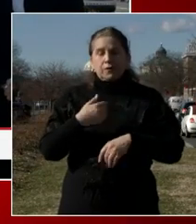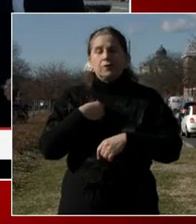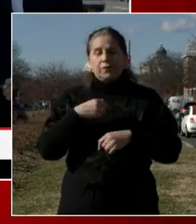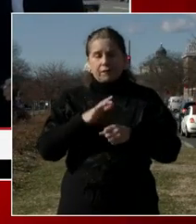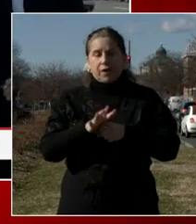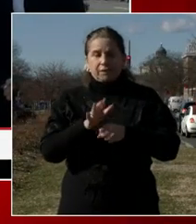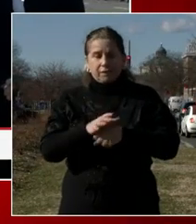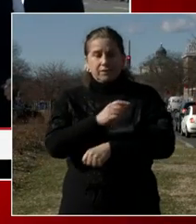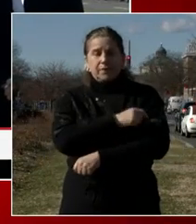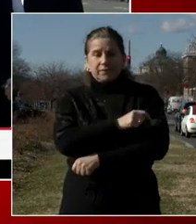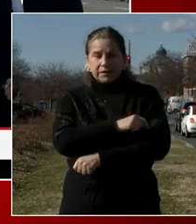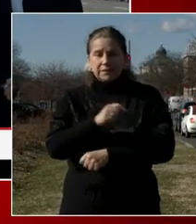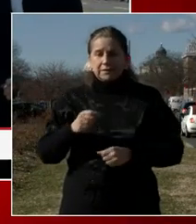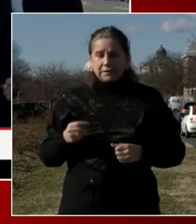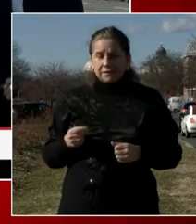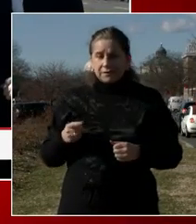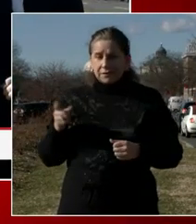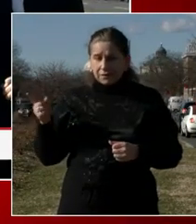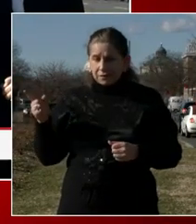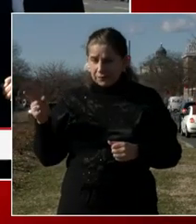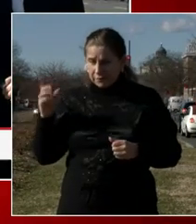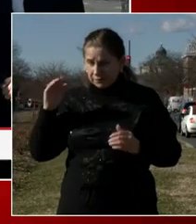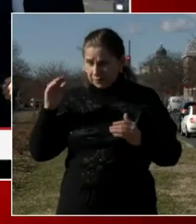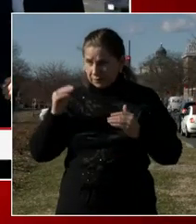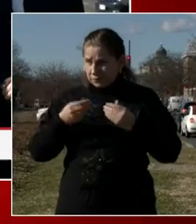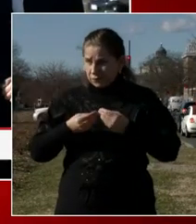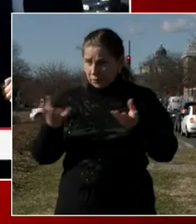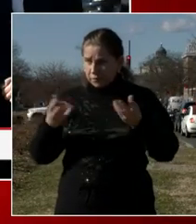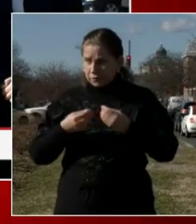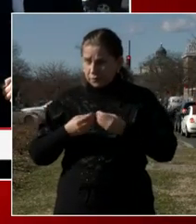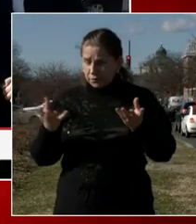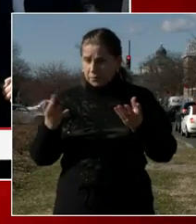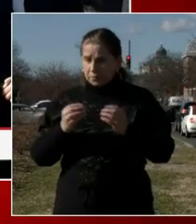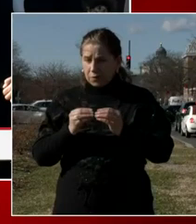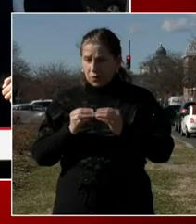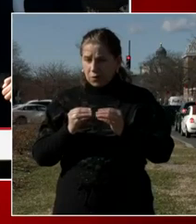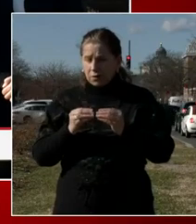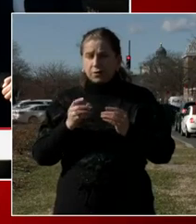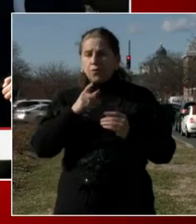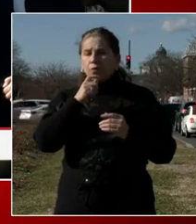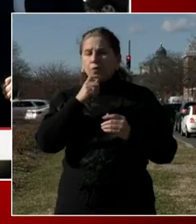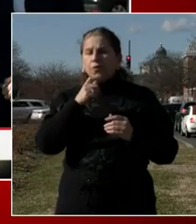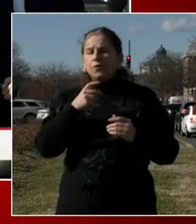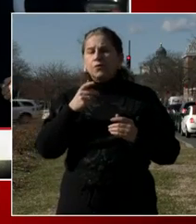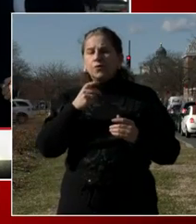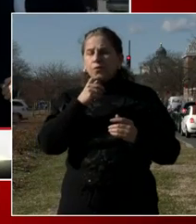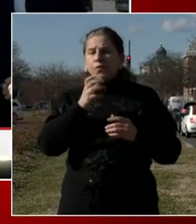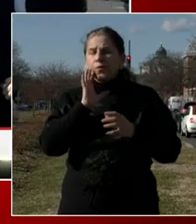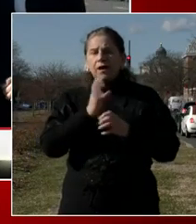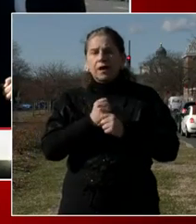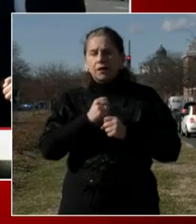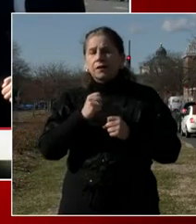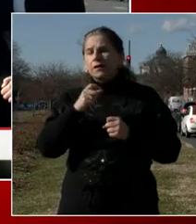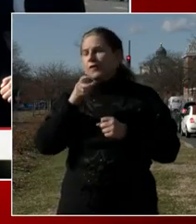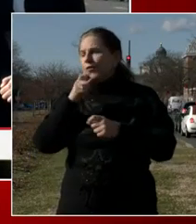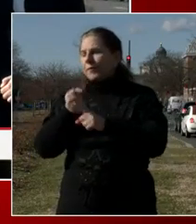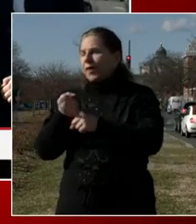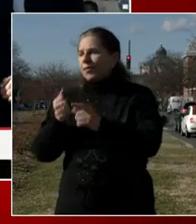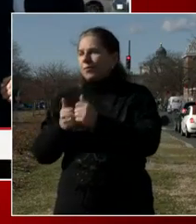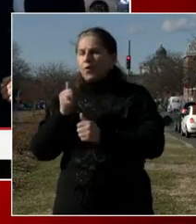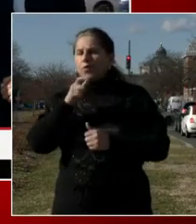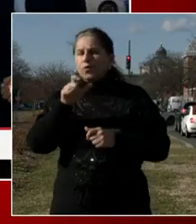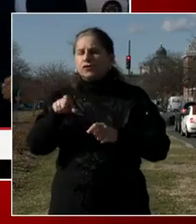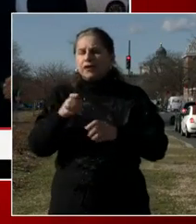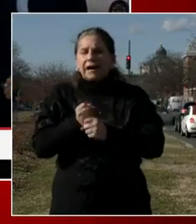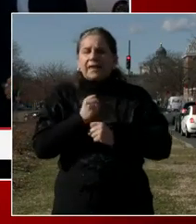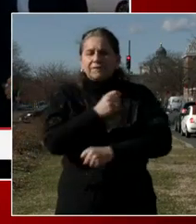Vaccine distribution along the lines of like, who's most impacted as opposed to just opening the appointments up district wide? Well, that's